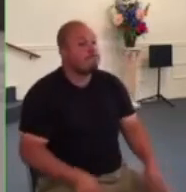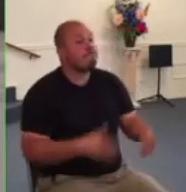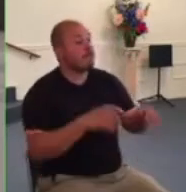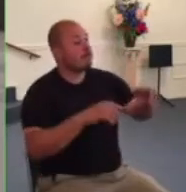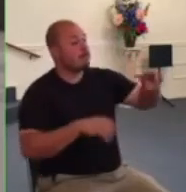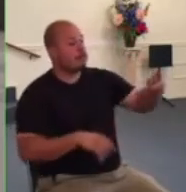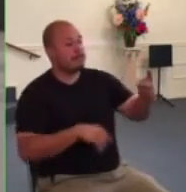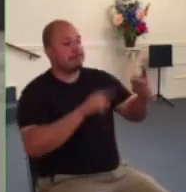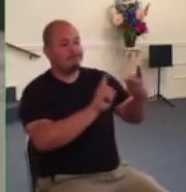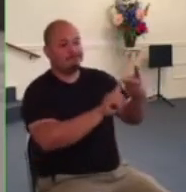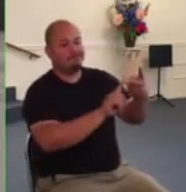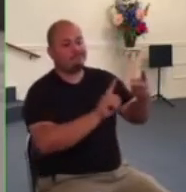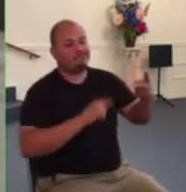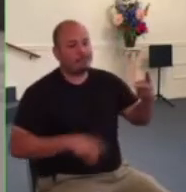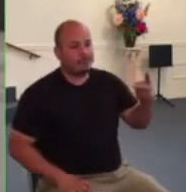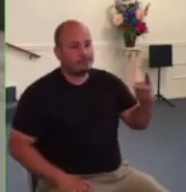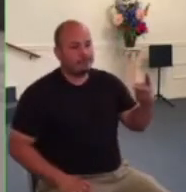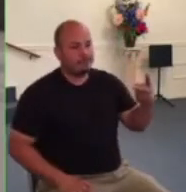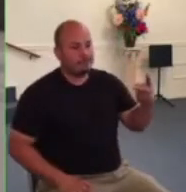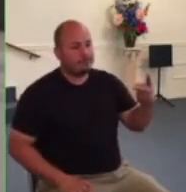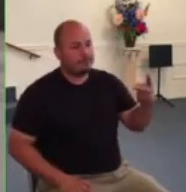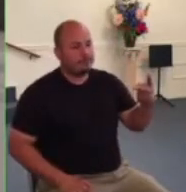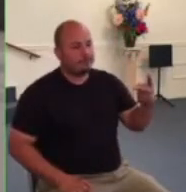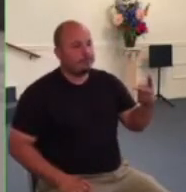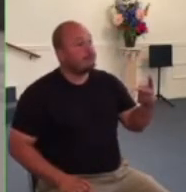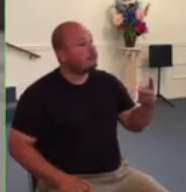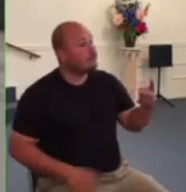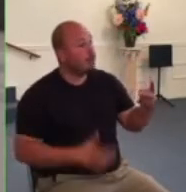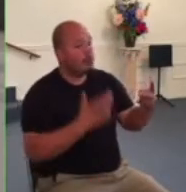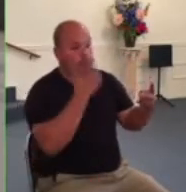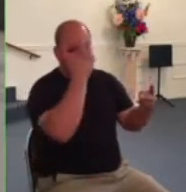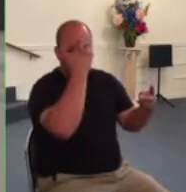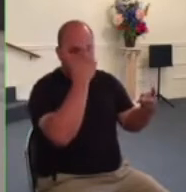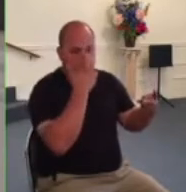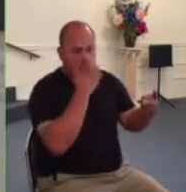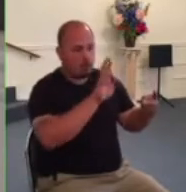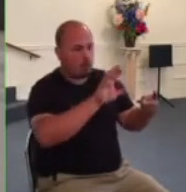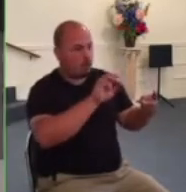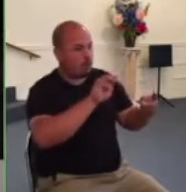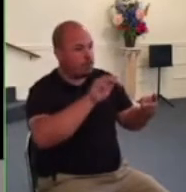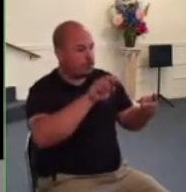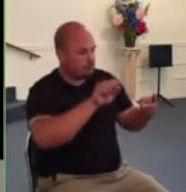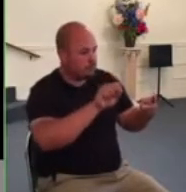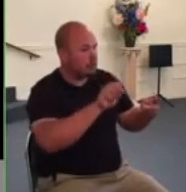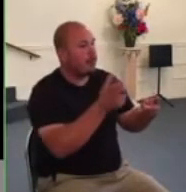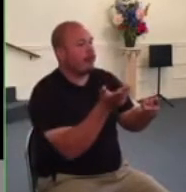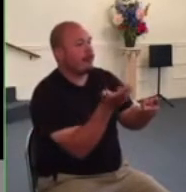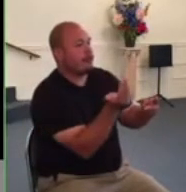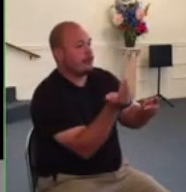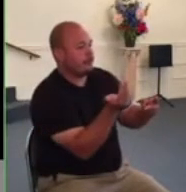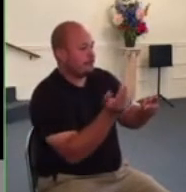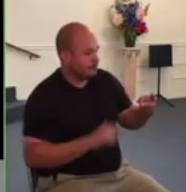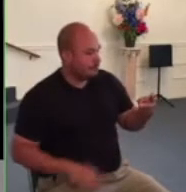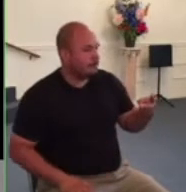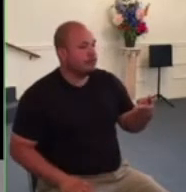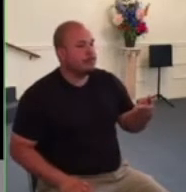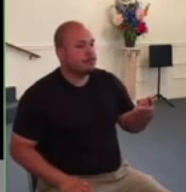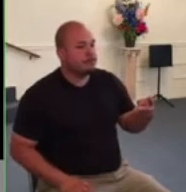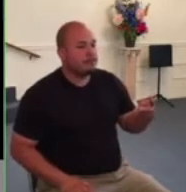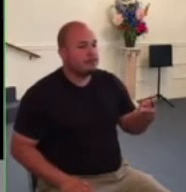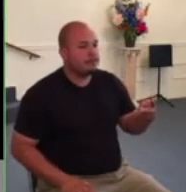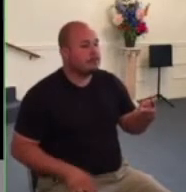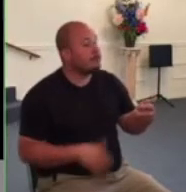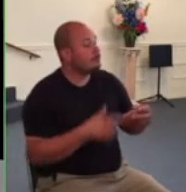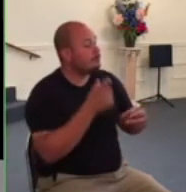shorter than the last from romans 13 romans is a letter from the apostle paul to the